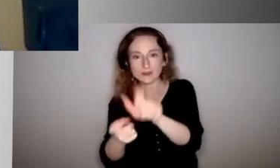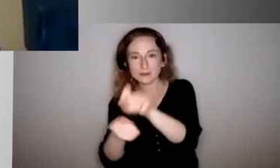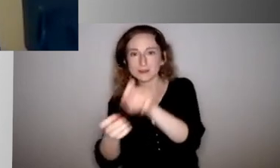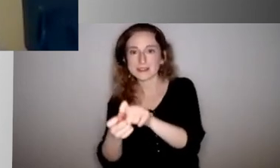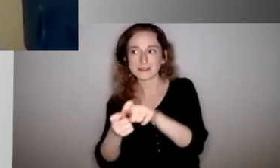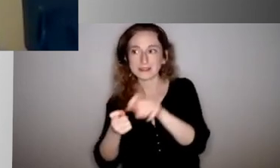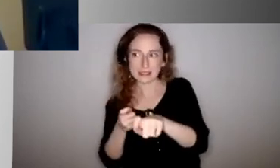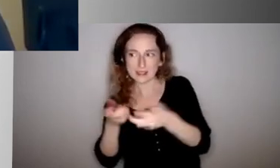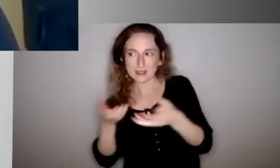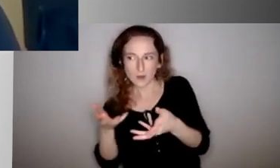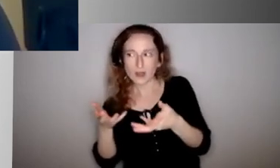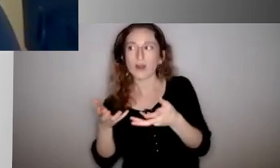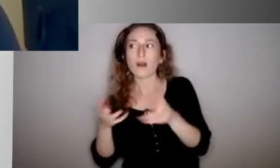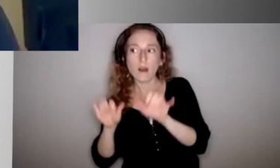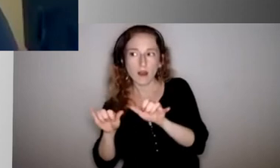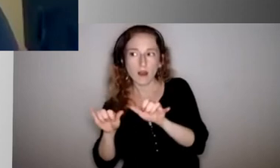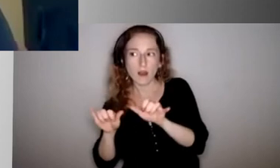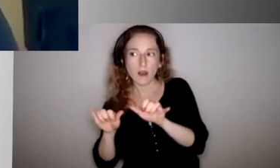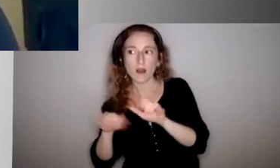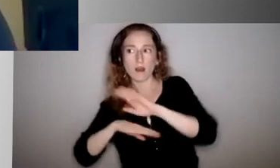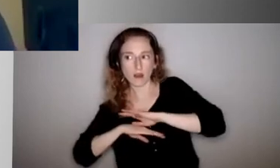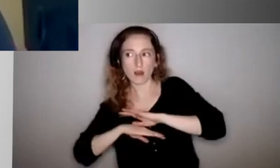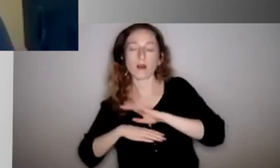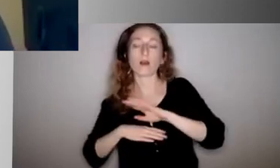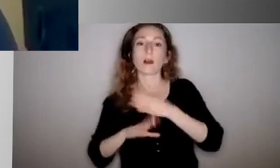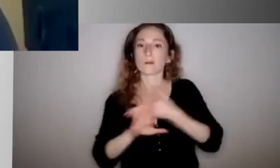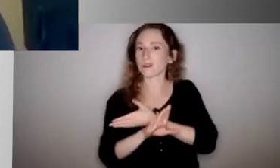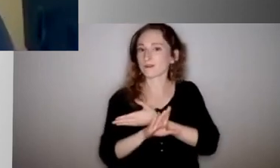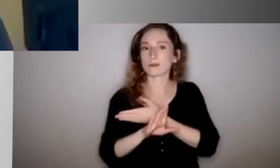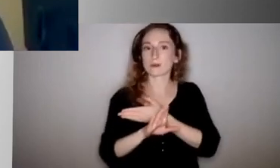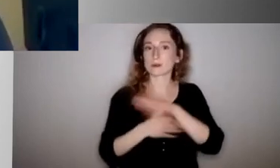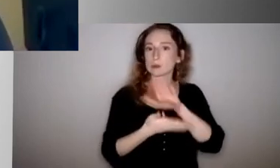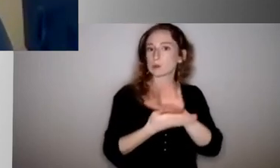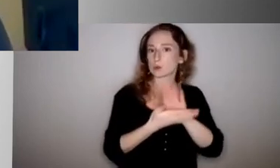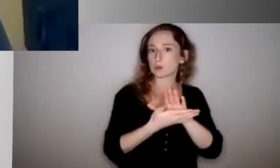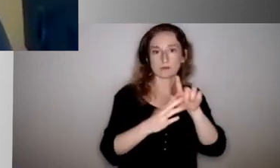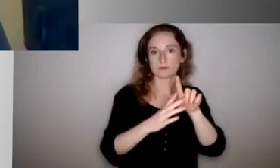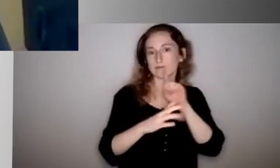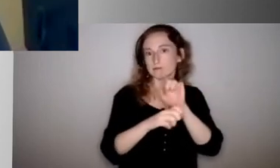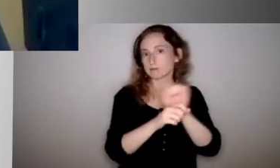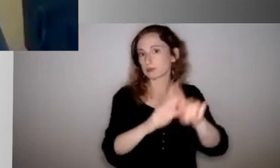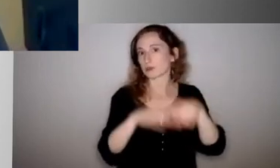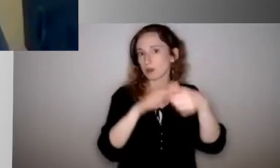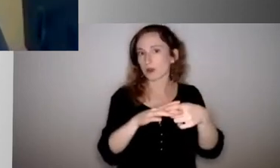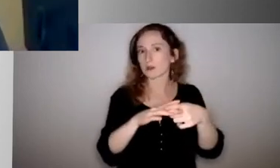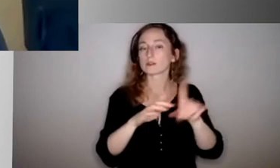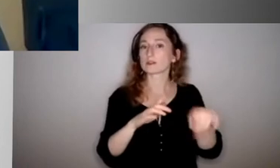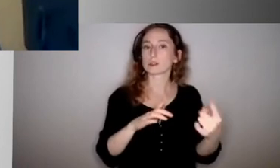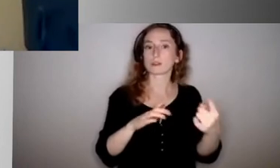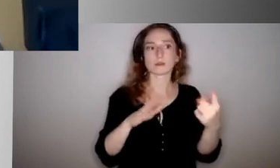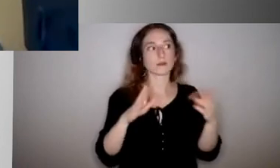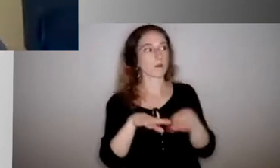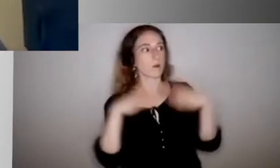checked, so to speak, before we, we kind of start the school year or even as school year starting. Yeah, just maintaining that open communication.